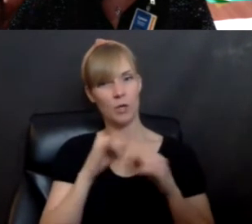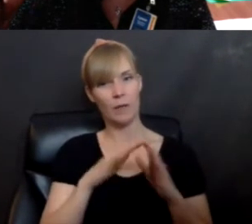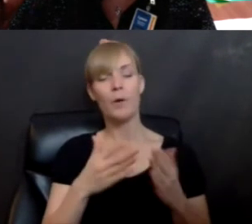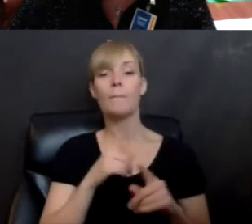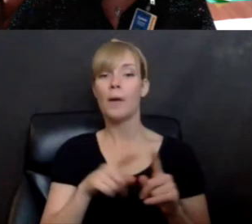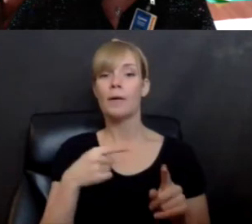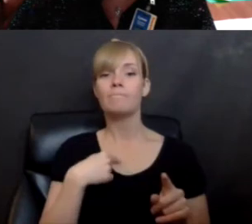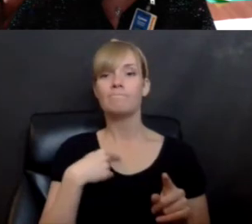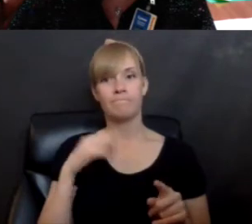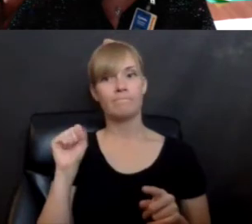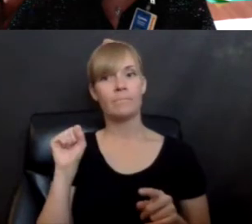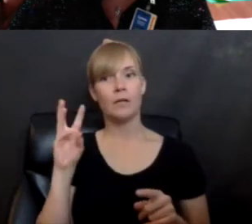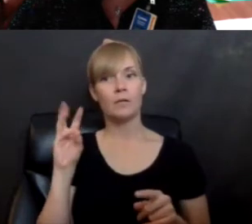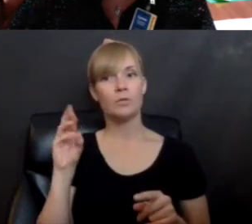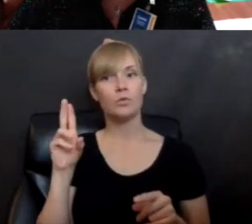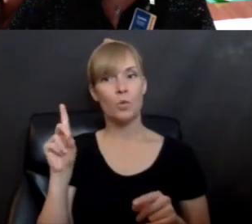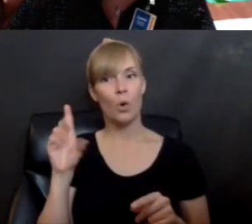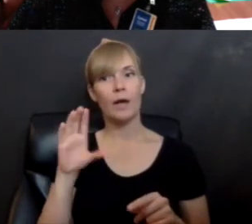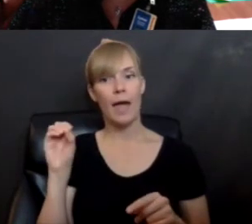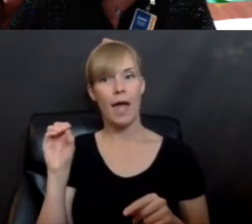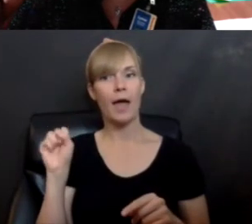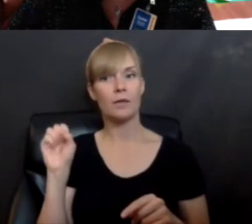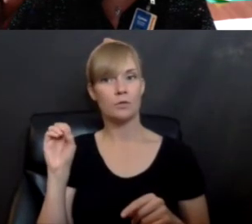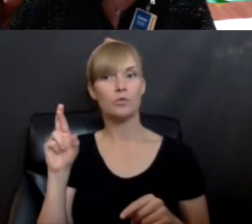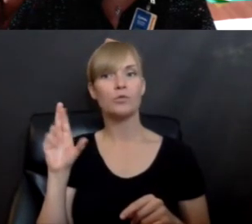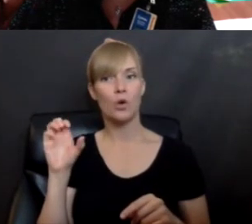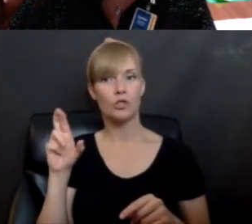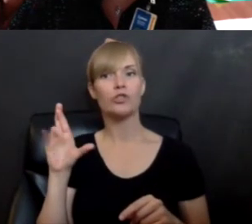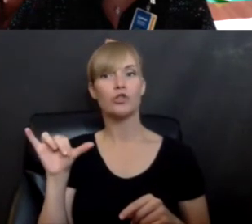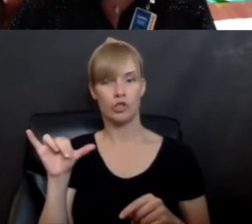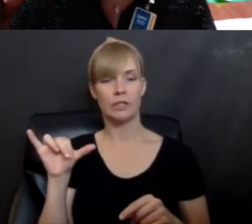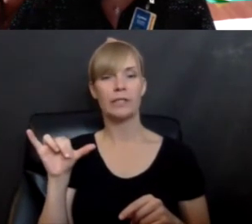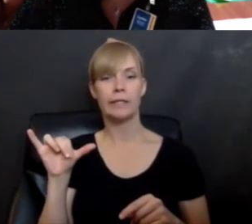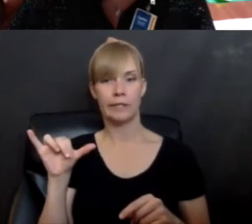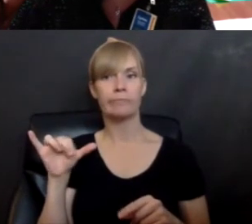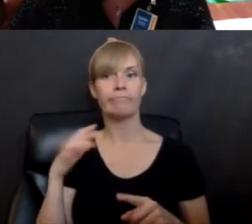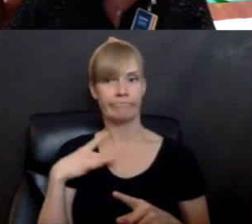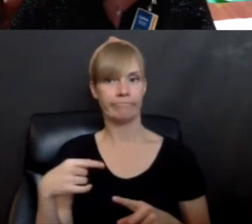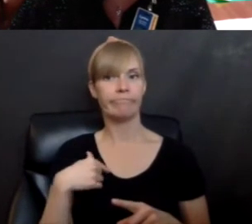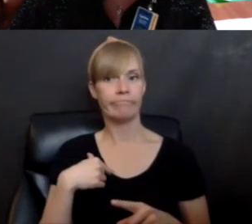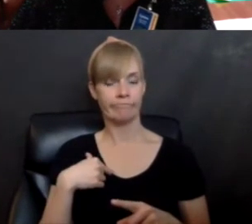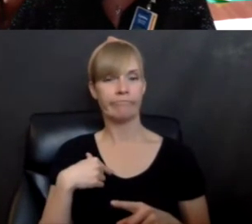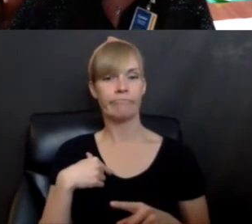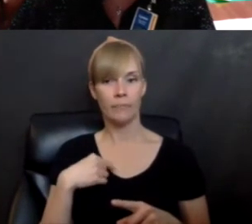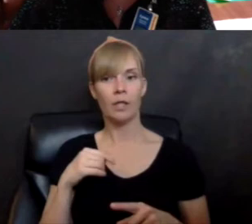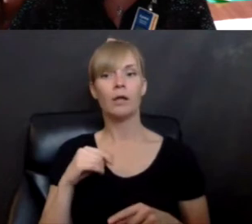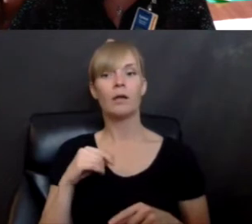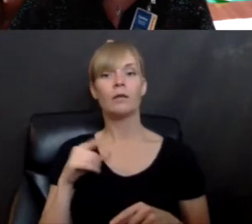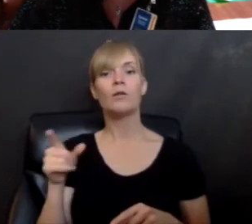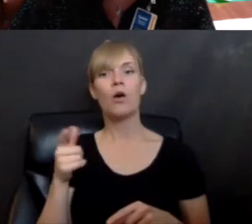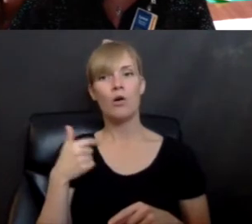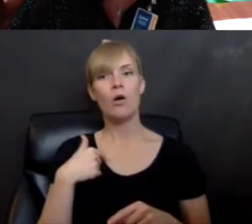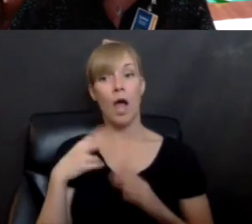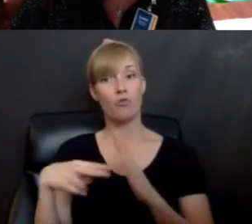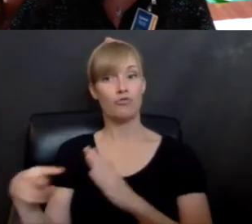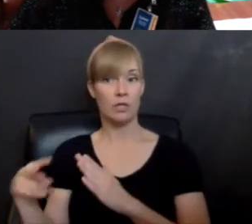a sword and sorcery kind of guy. Okay. And so I find myself going there, whether it's the classics, I reread, uh,